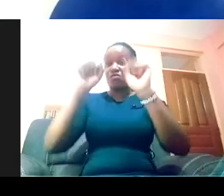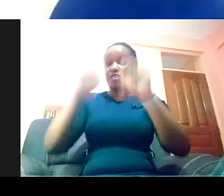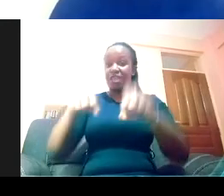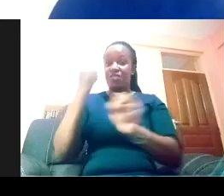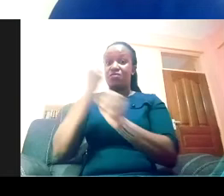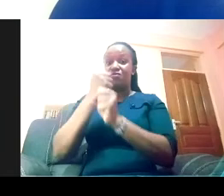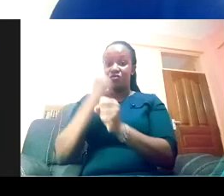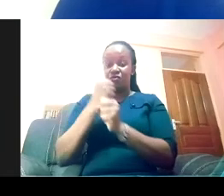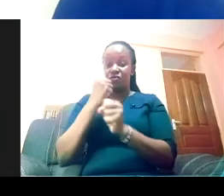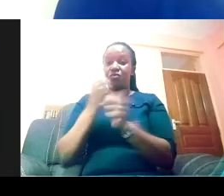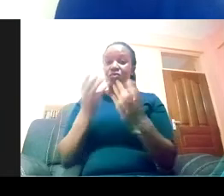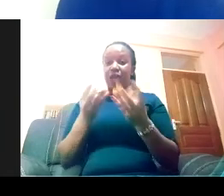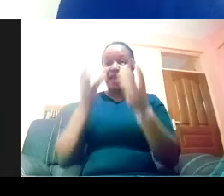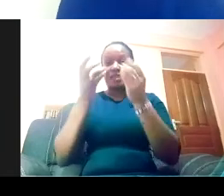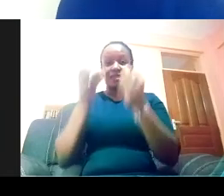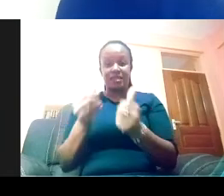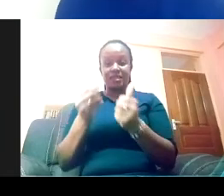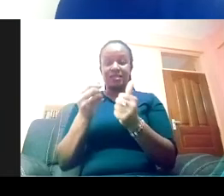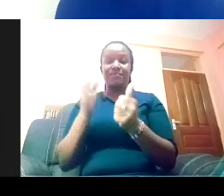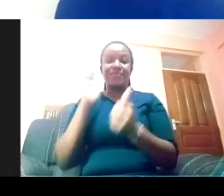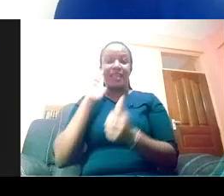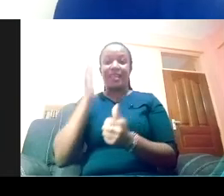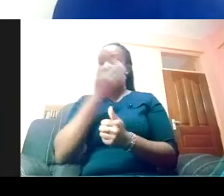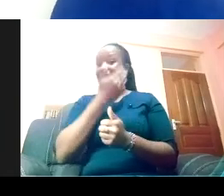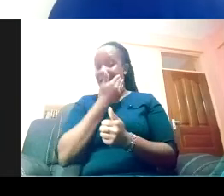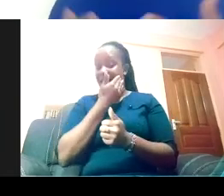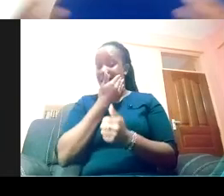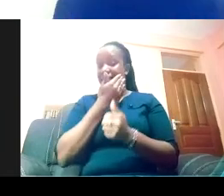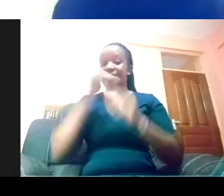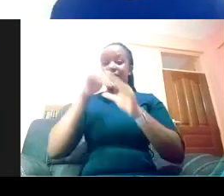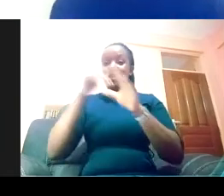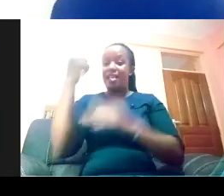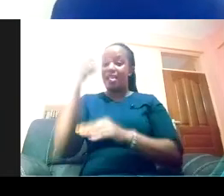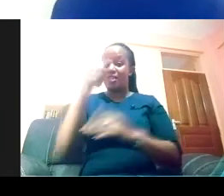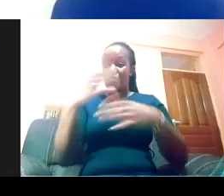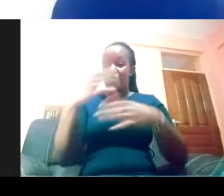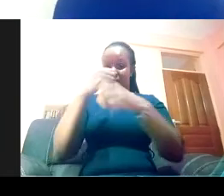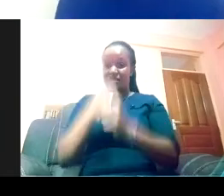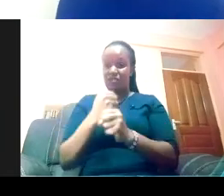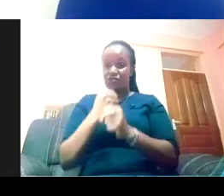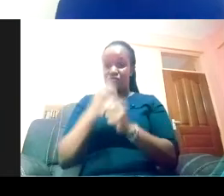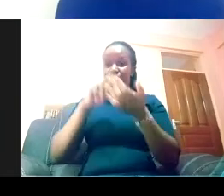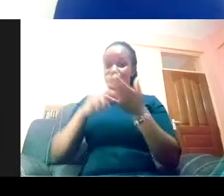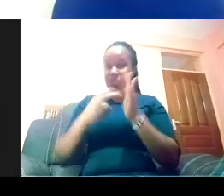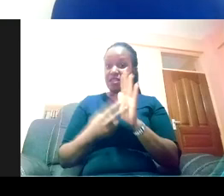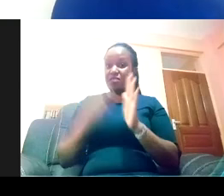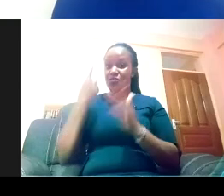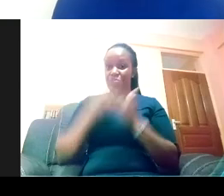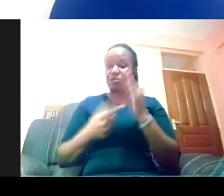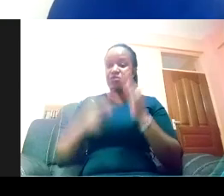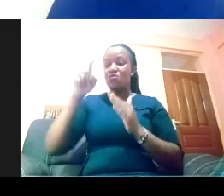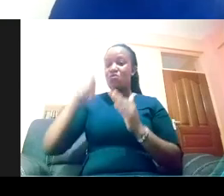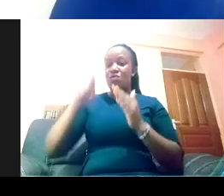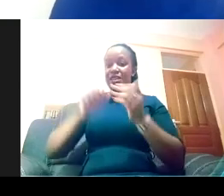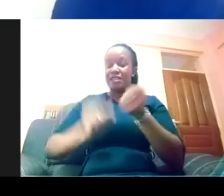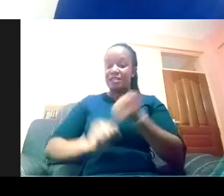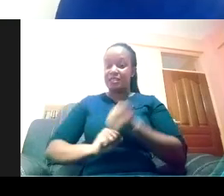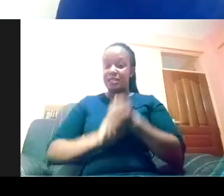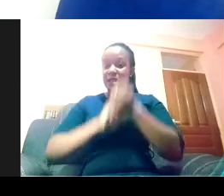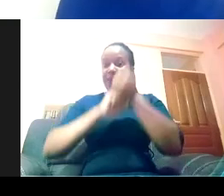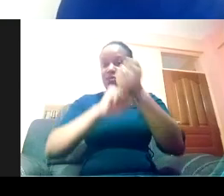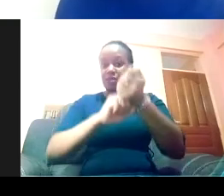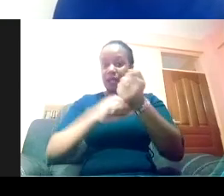your organization and systemic racism, you need outside support. And you need to involve